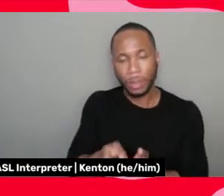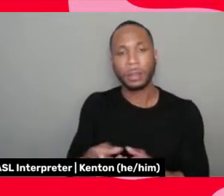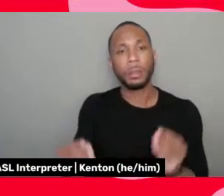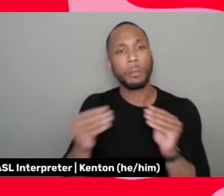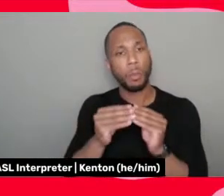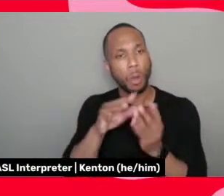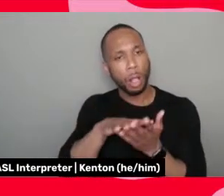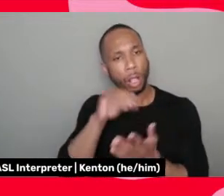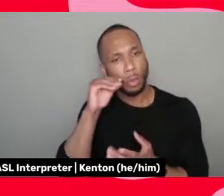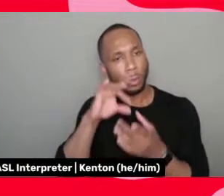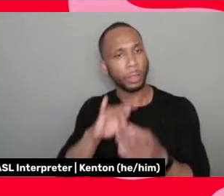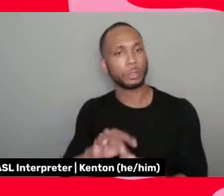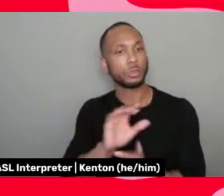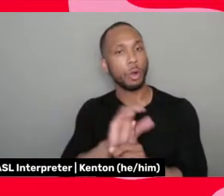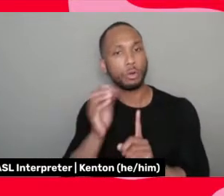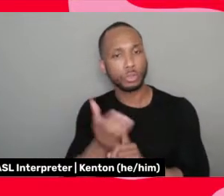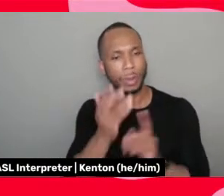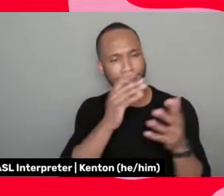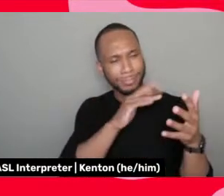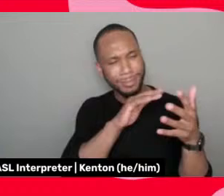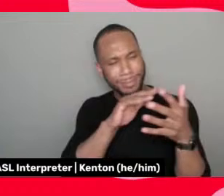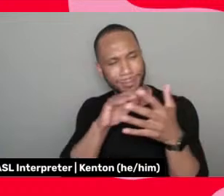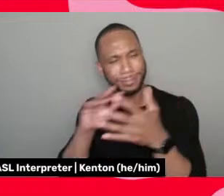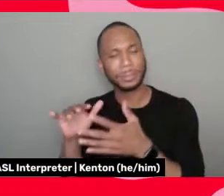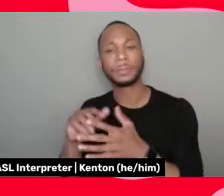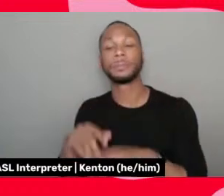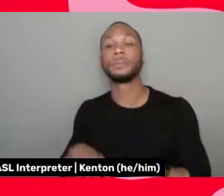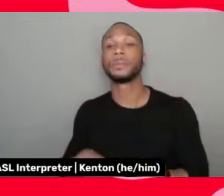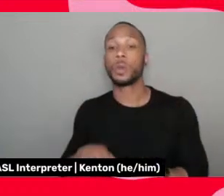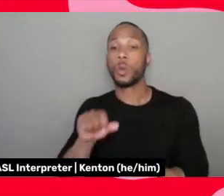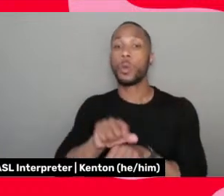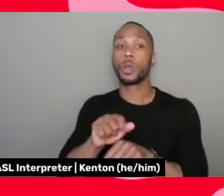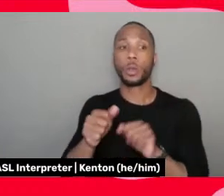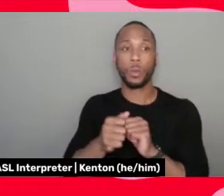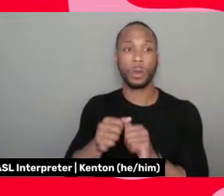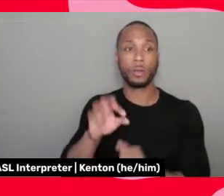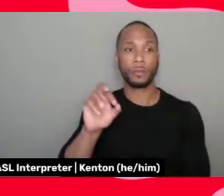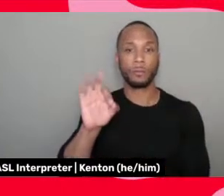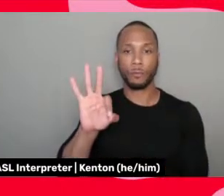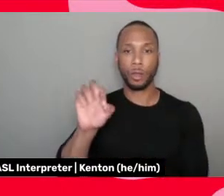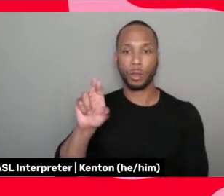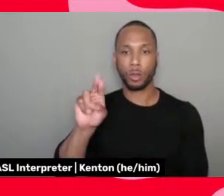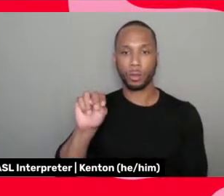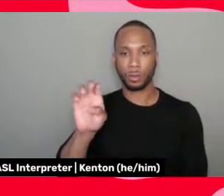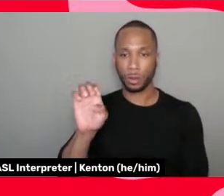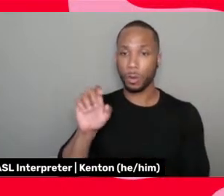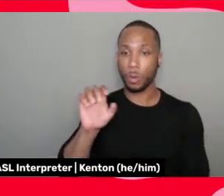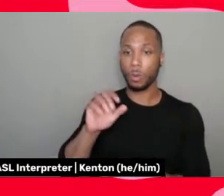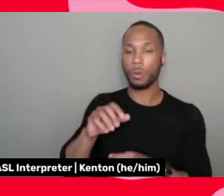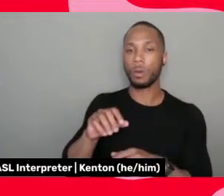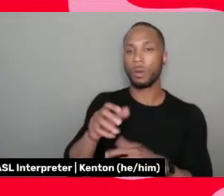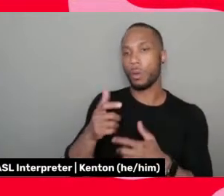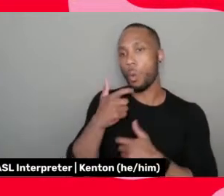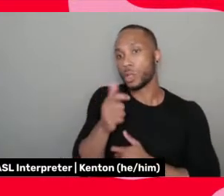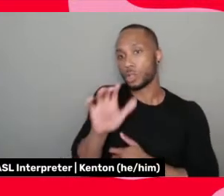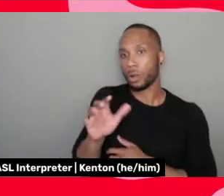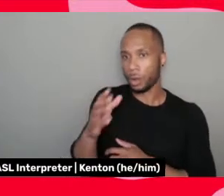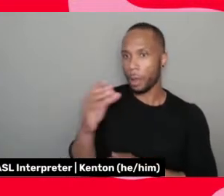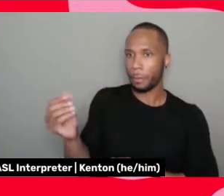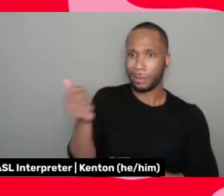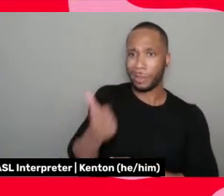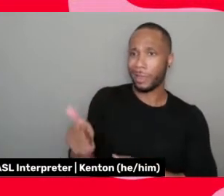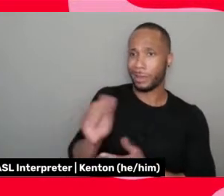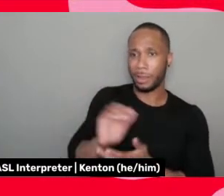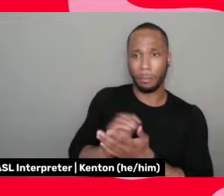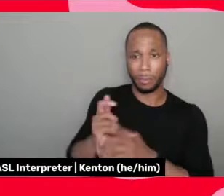and I've studied everything, I mean, I was working with Fern on any level, watching her company for any amount of time is a lesson all by itself.